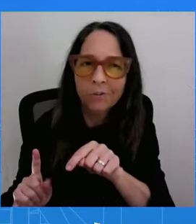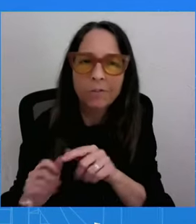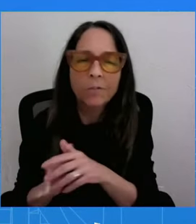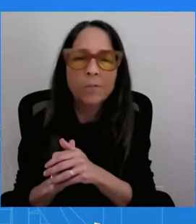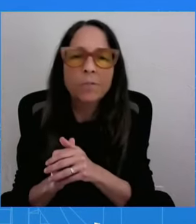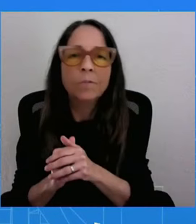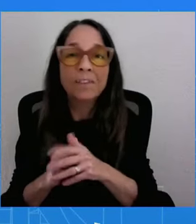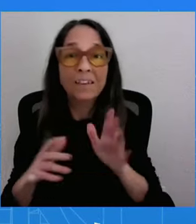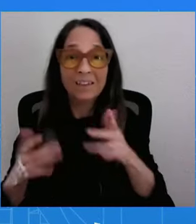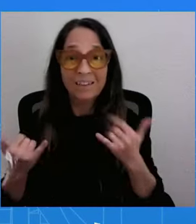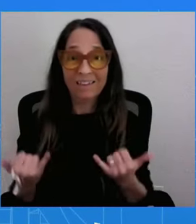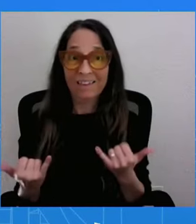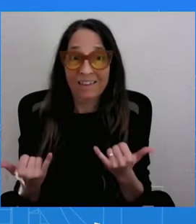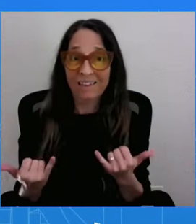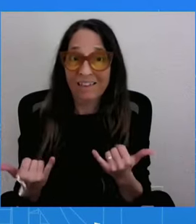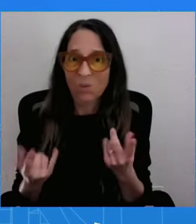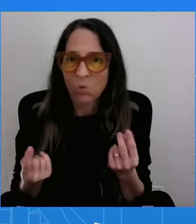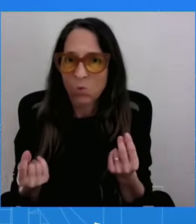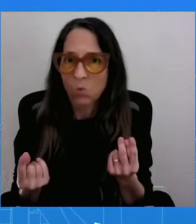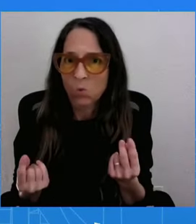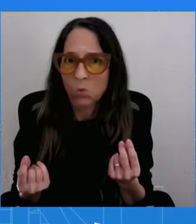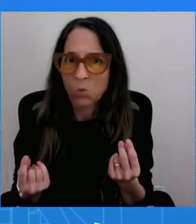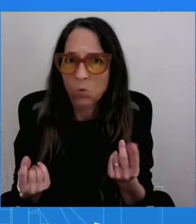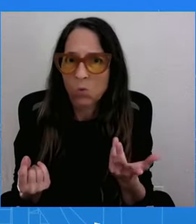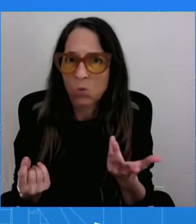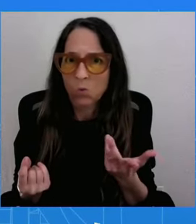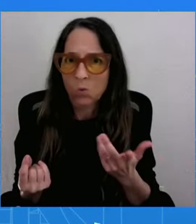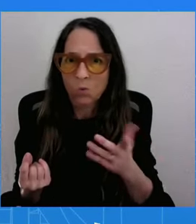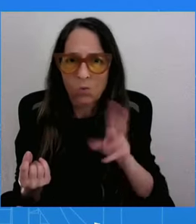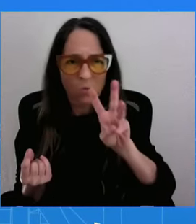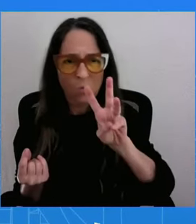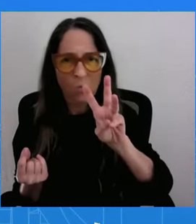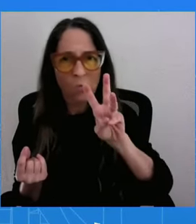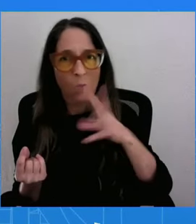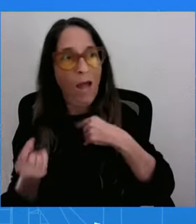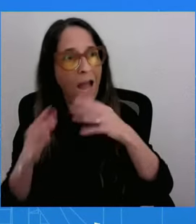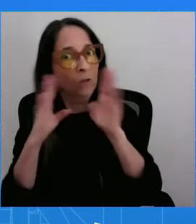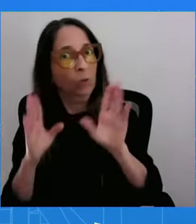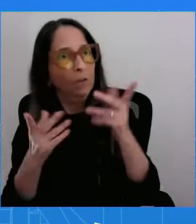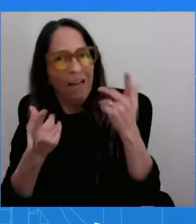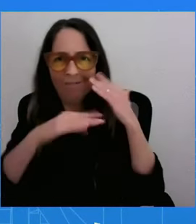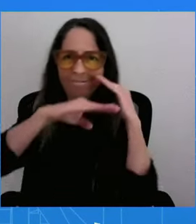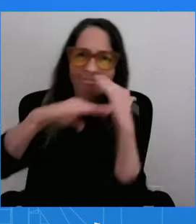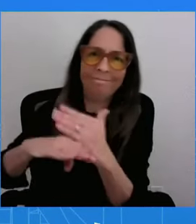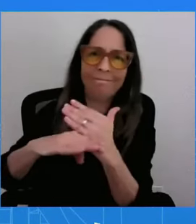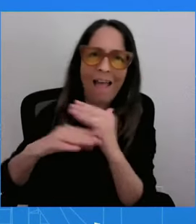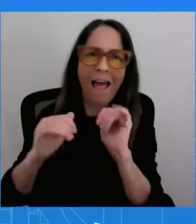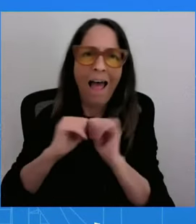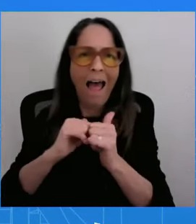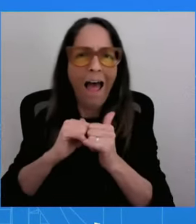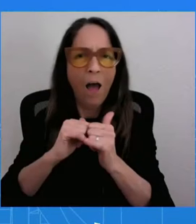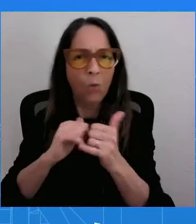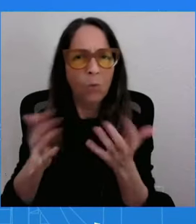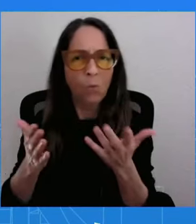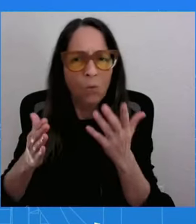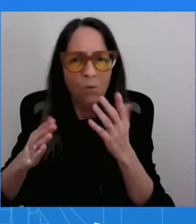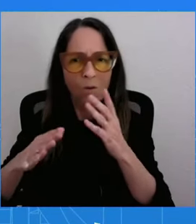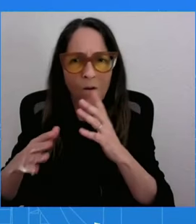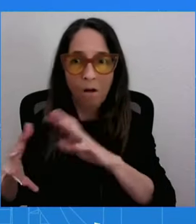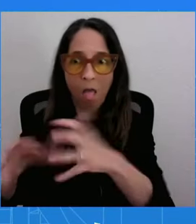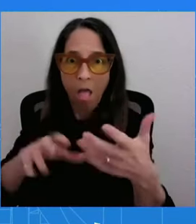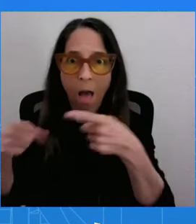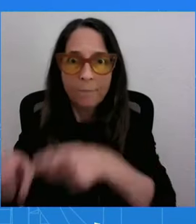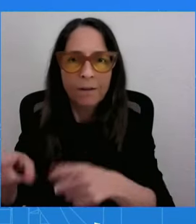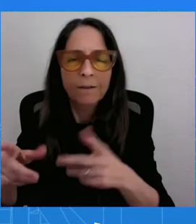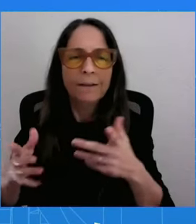this trend from happening in other college campuses? So, a couple of things, and this is really very important because we call that out that this